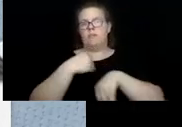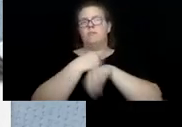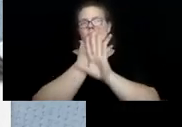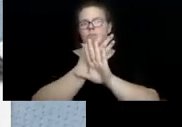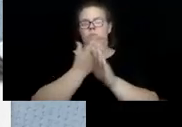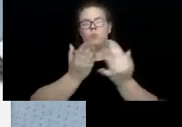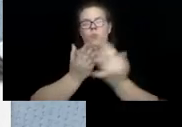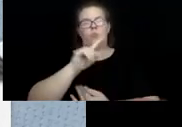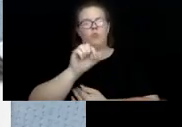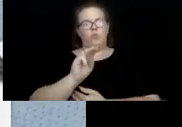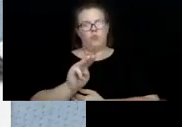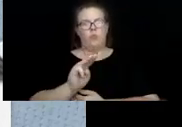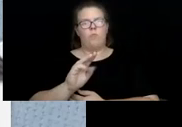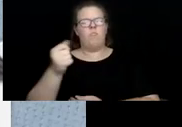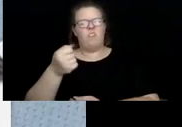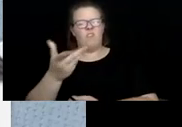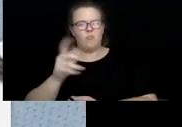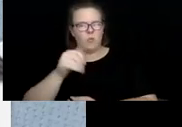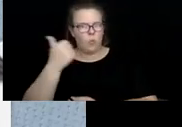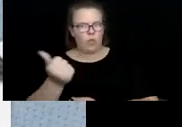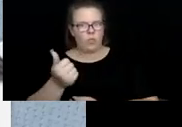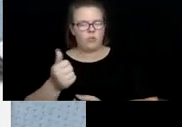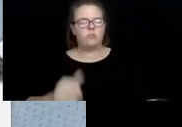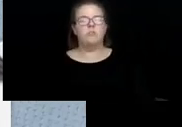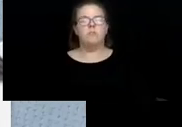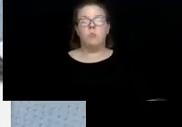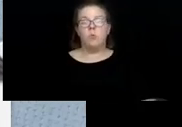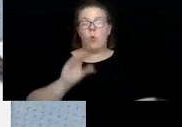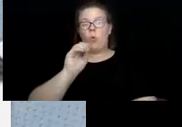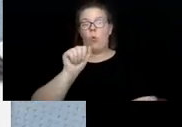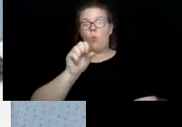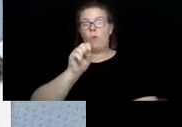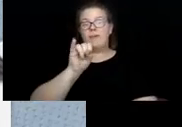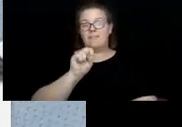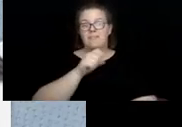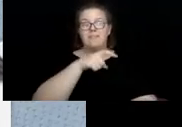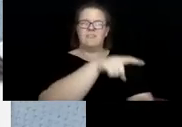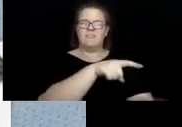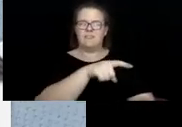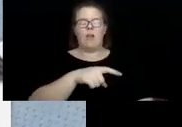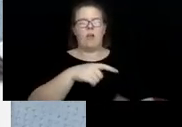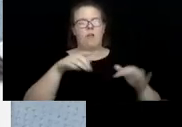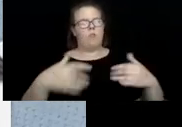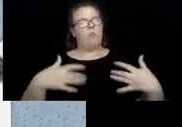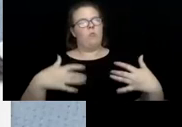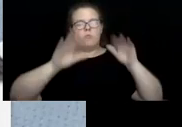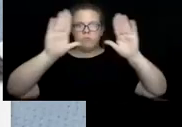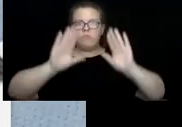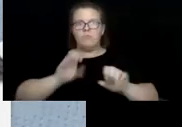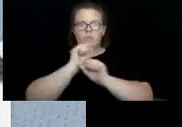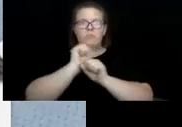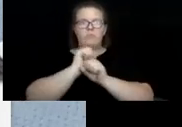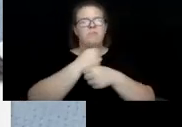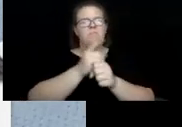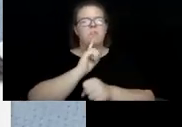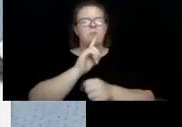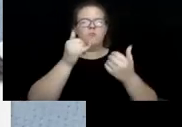working with our provider, OASIS, and BAE at us. They are doing a fantastic job in making sure that people stay